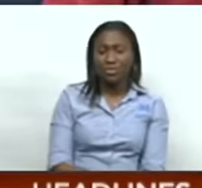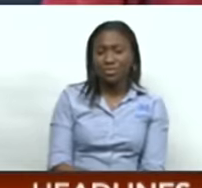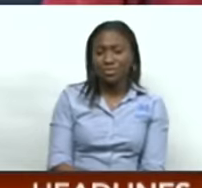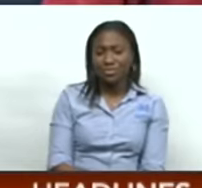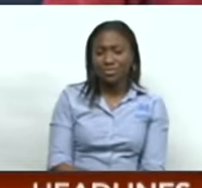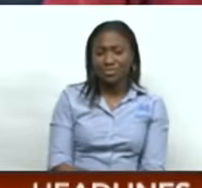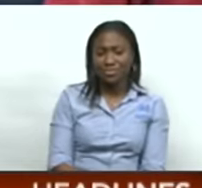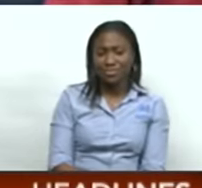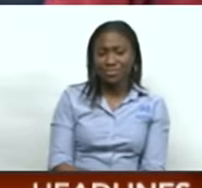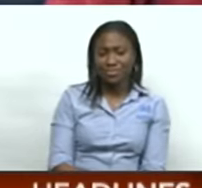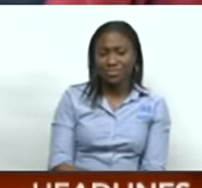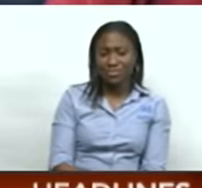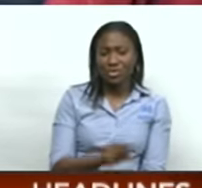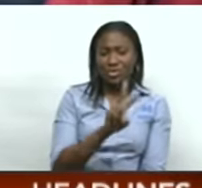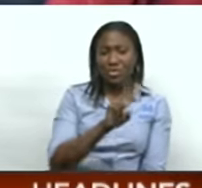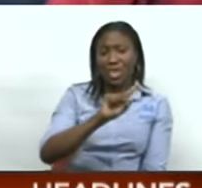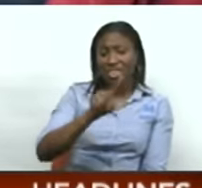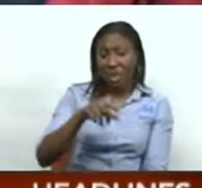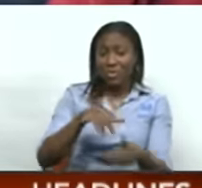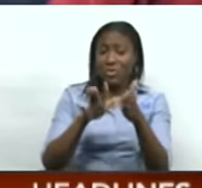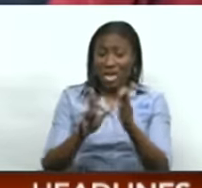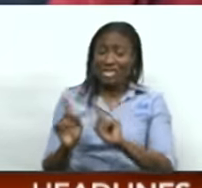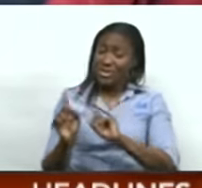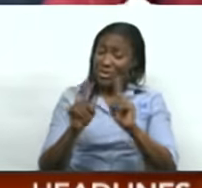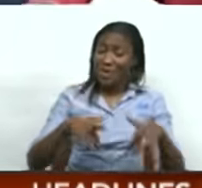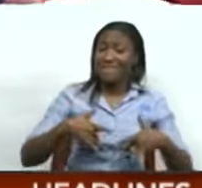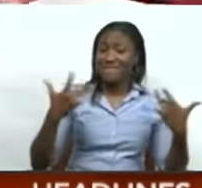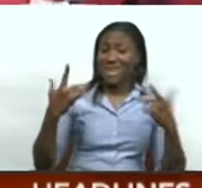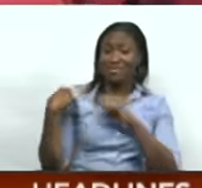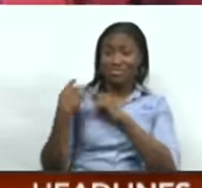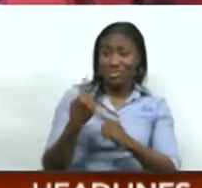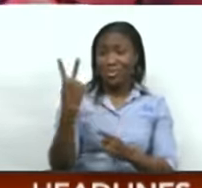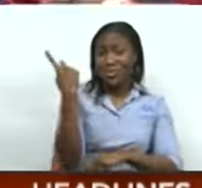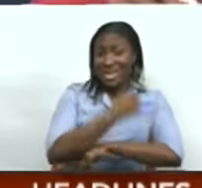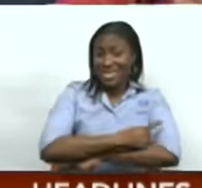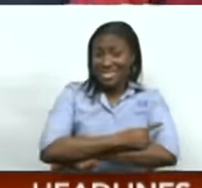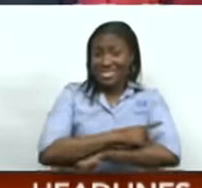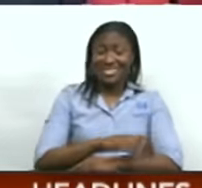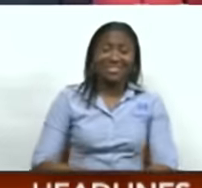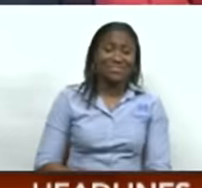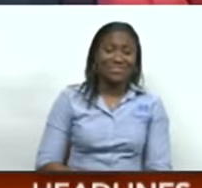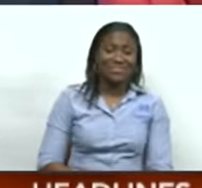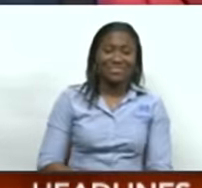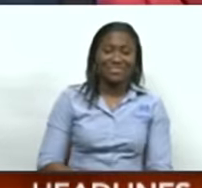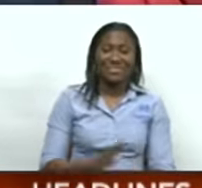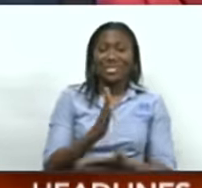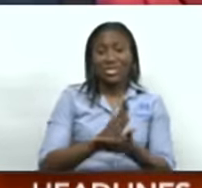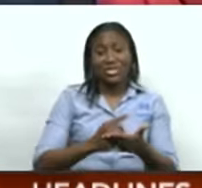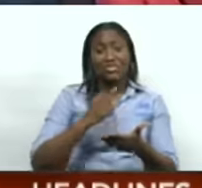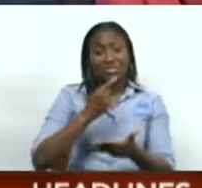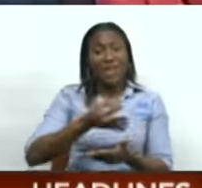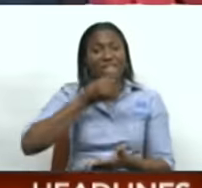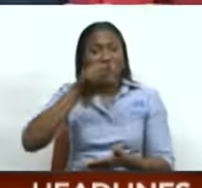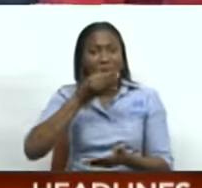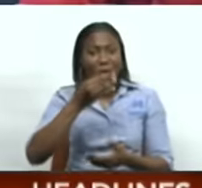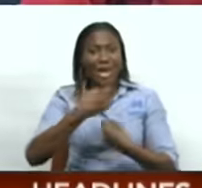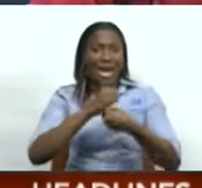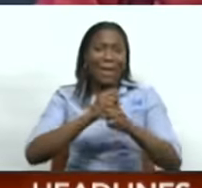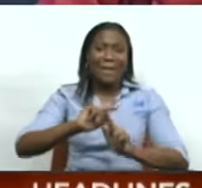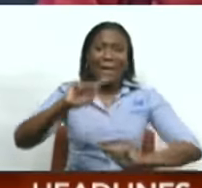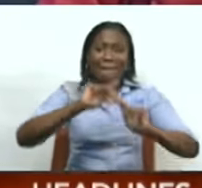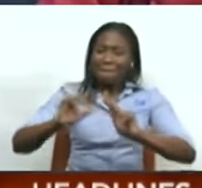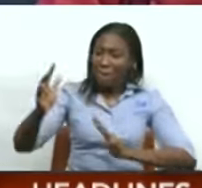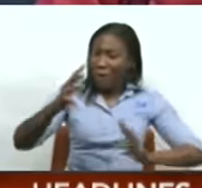Well, over 2,000 students attended the event within the last two days. But there's a saying that food can bring people together, and during